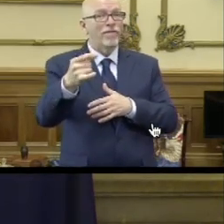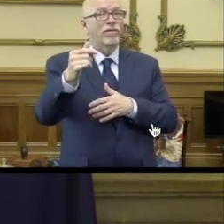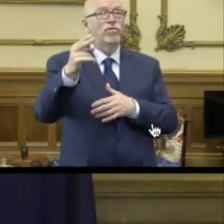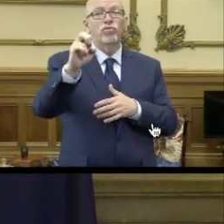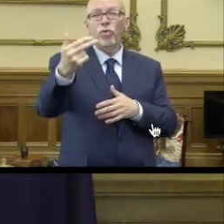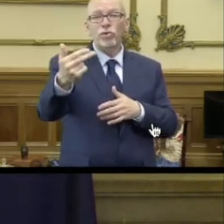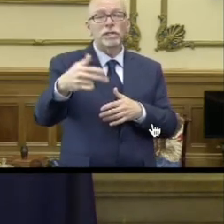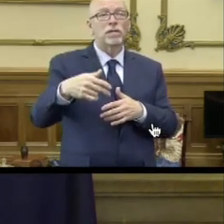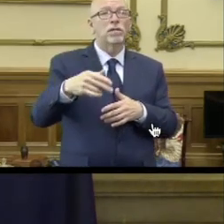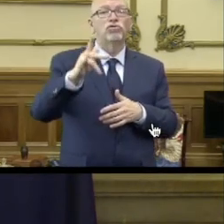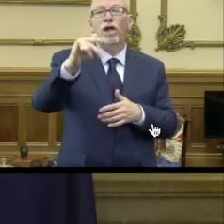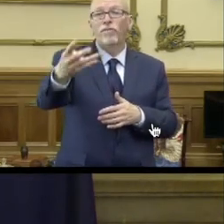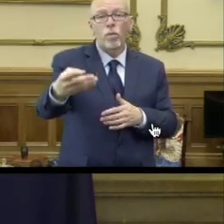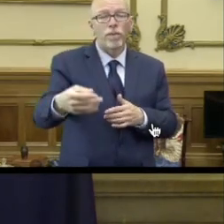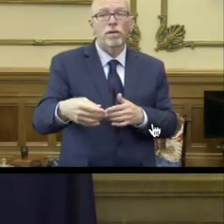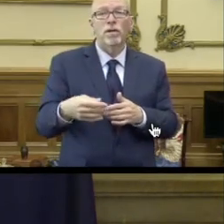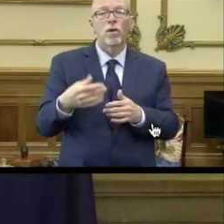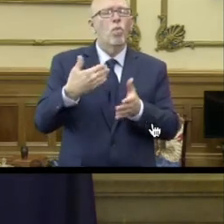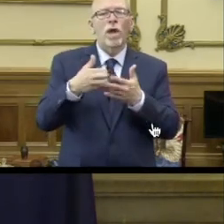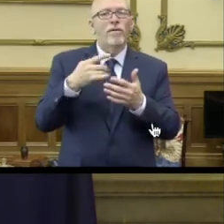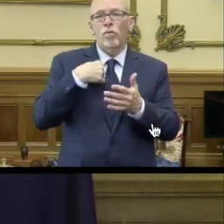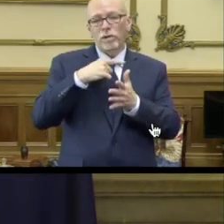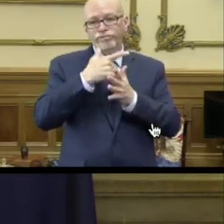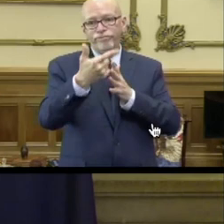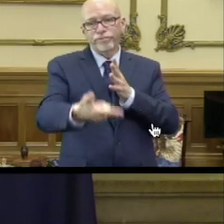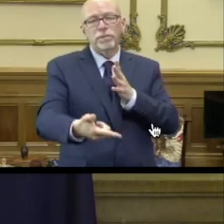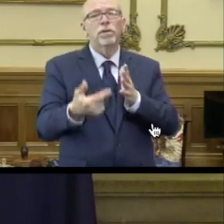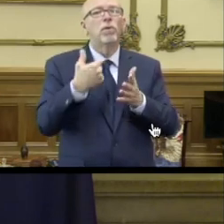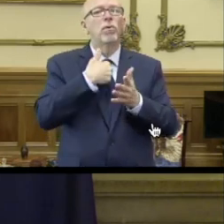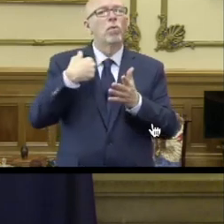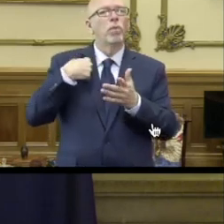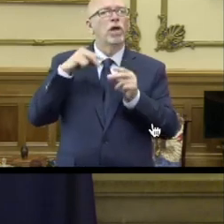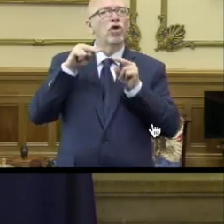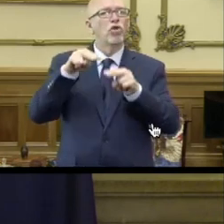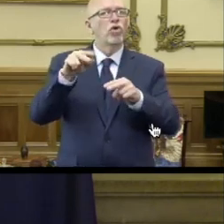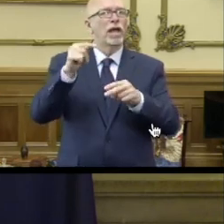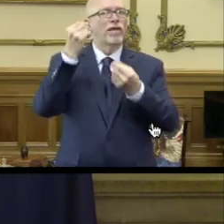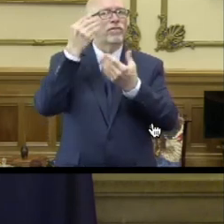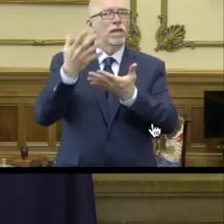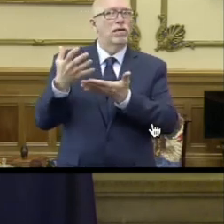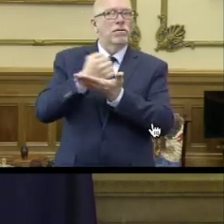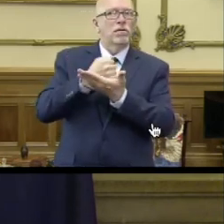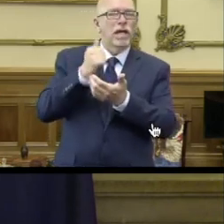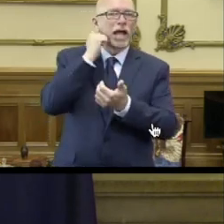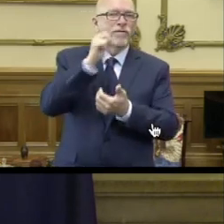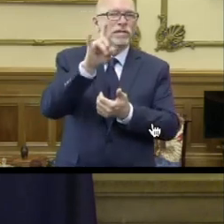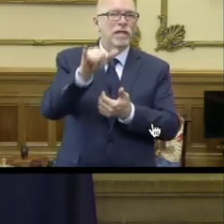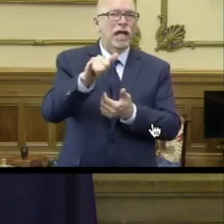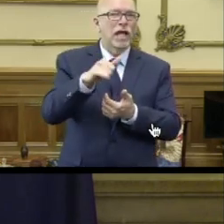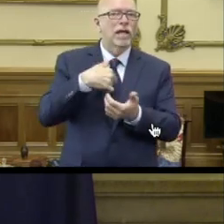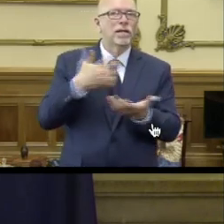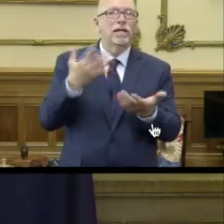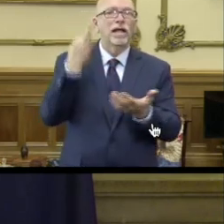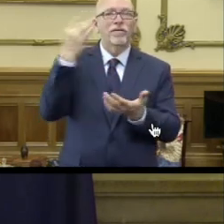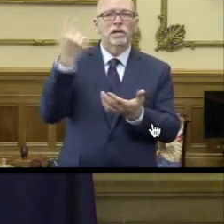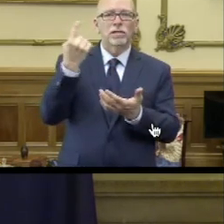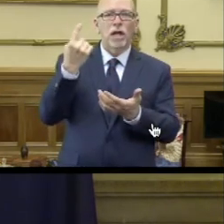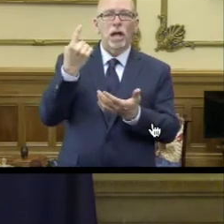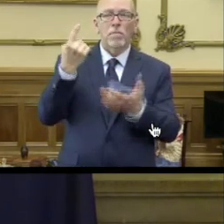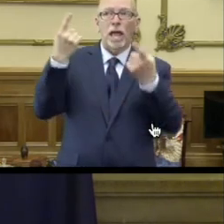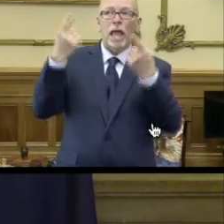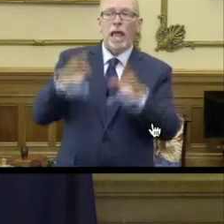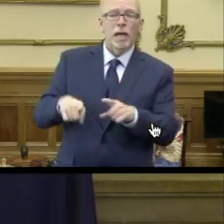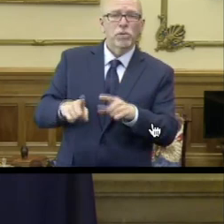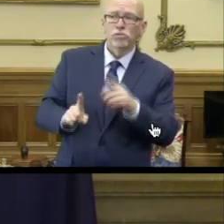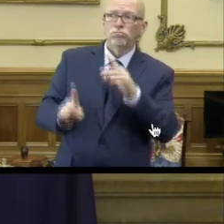13 or July 4, wherever we are on that, we're looking at the information every single day. If something jumps out at us